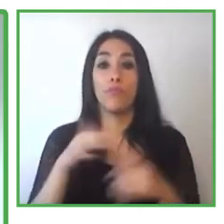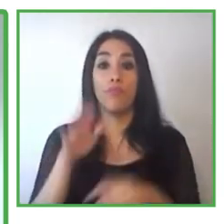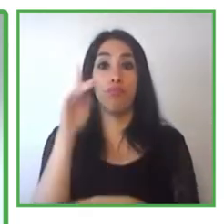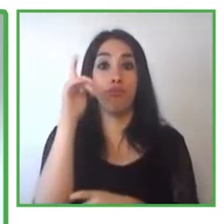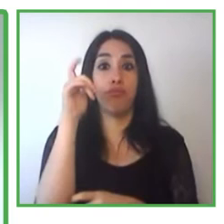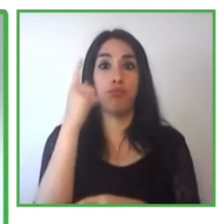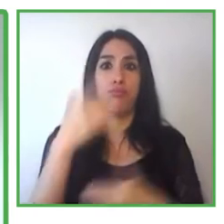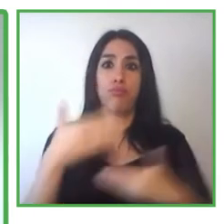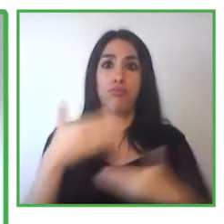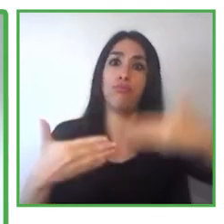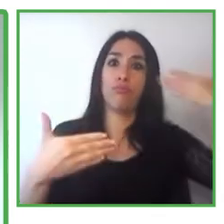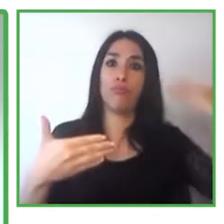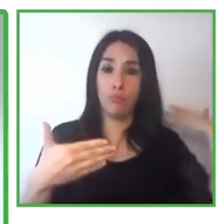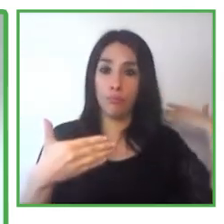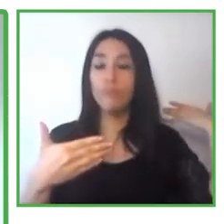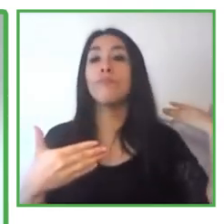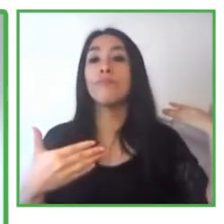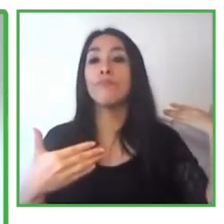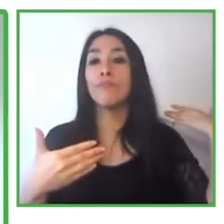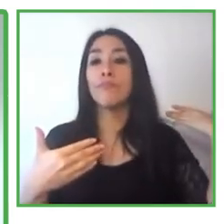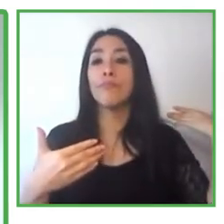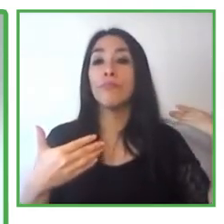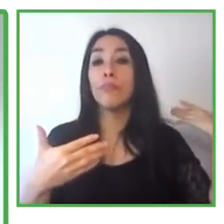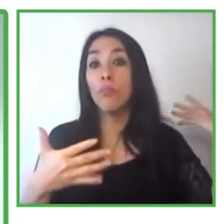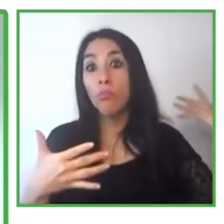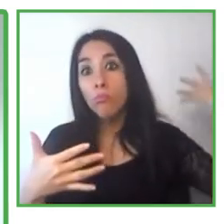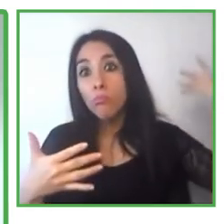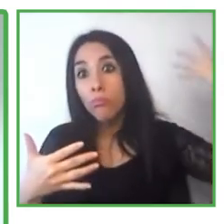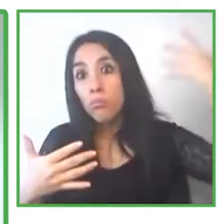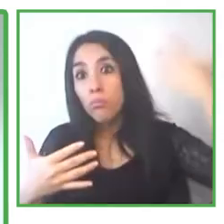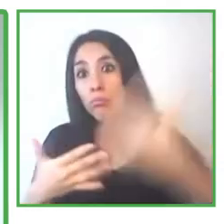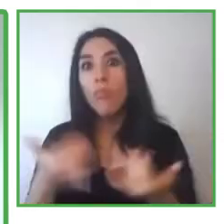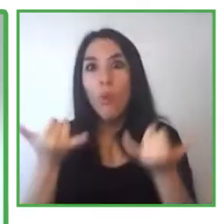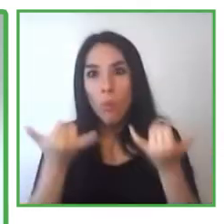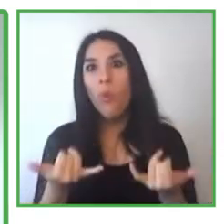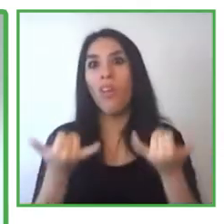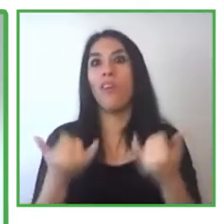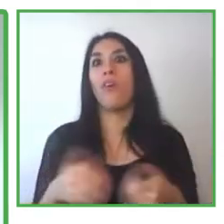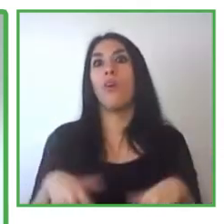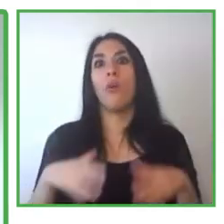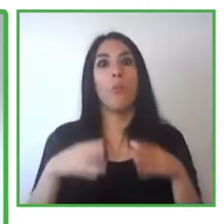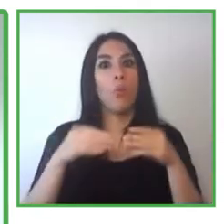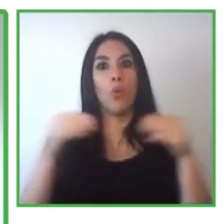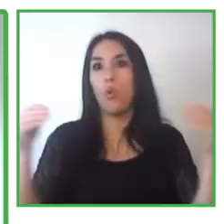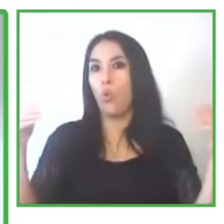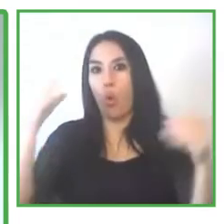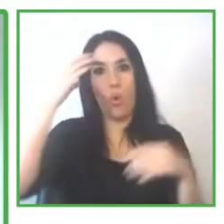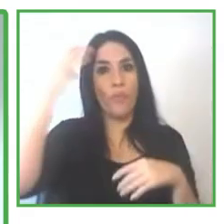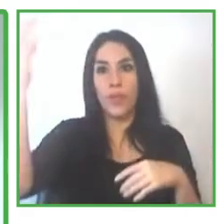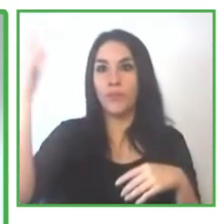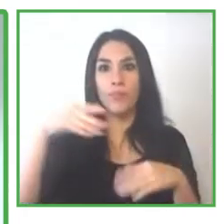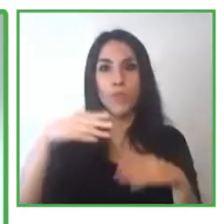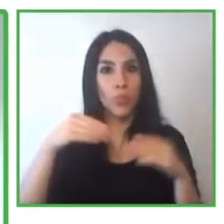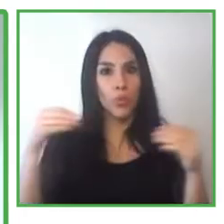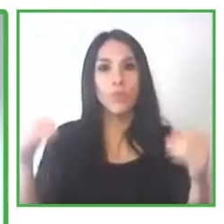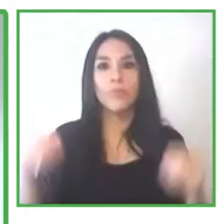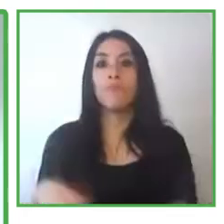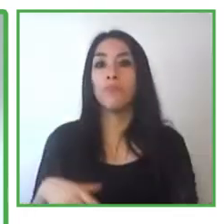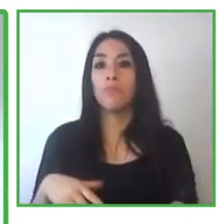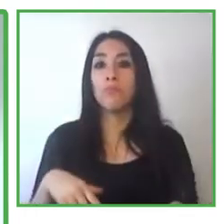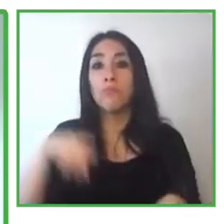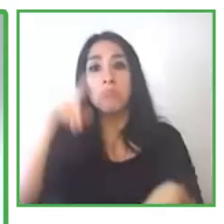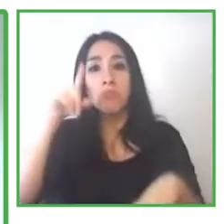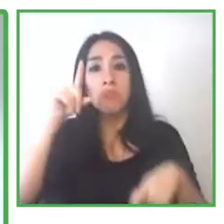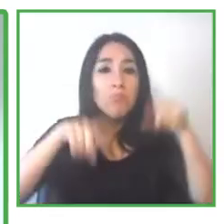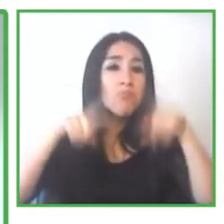100 or more employers to fill 2% to 5% of their positions with